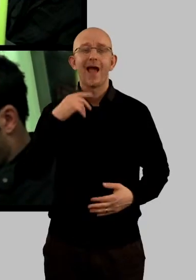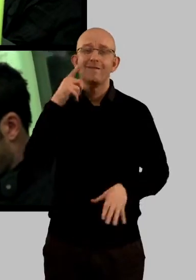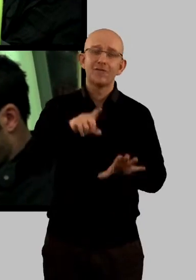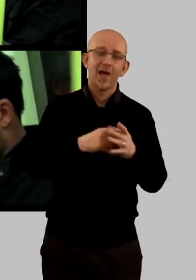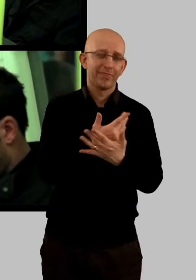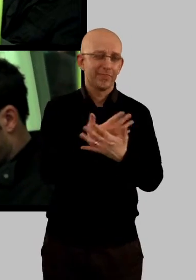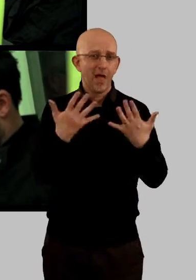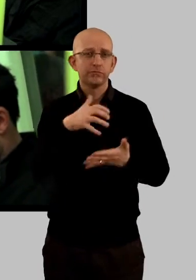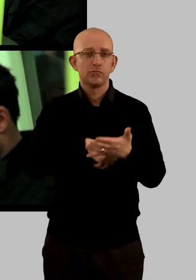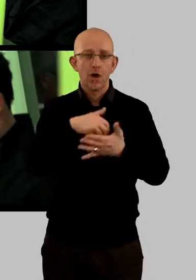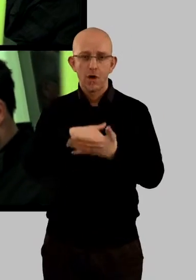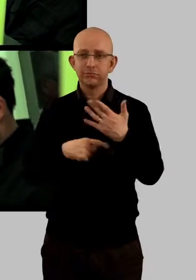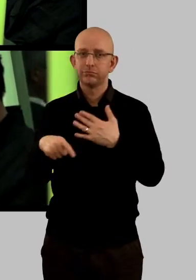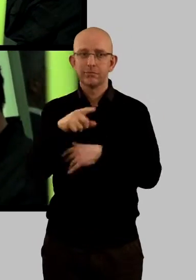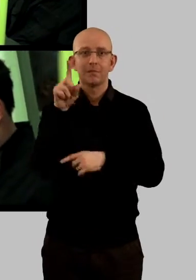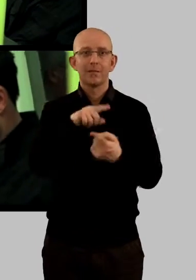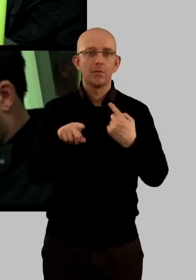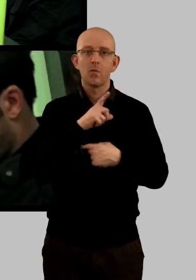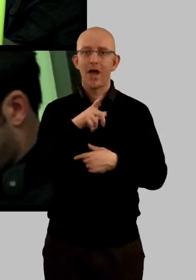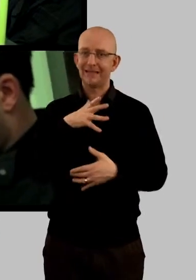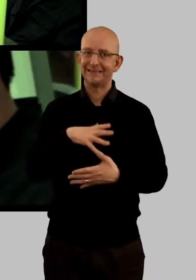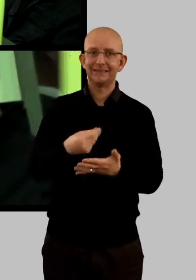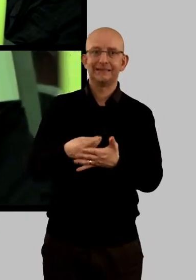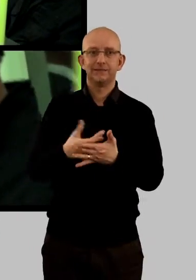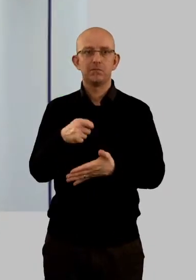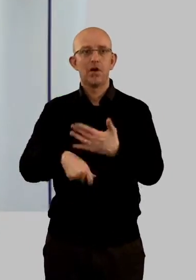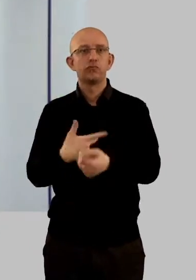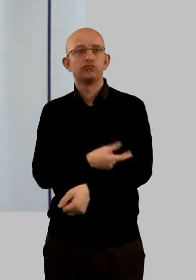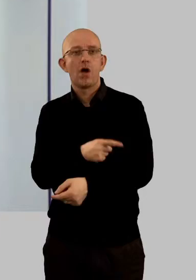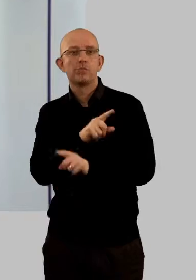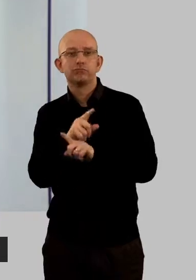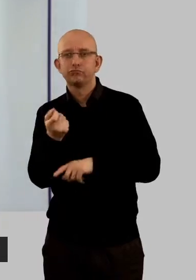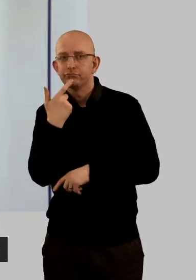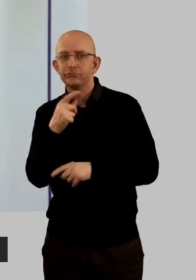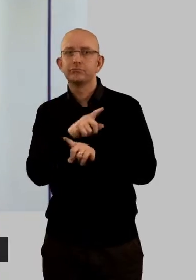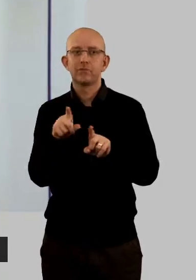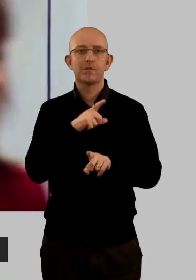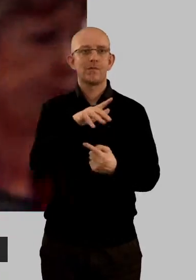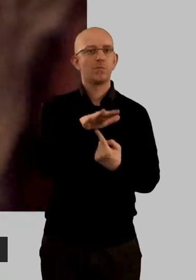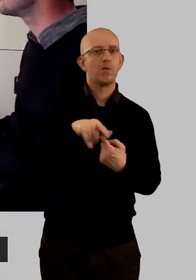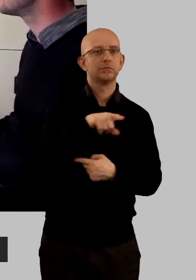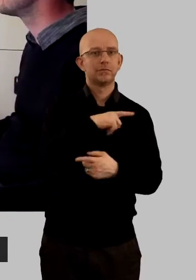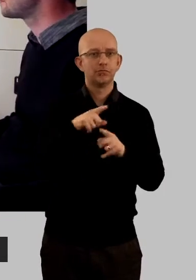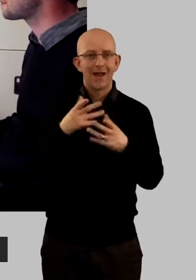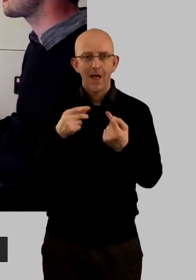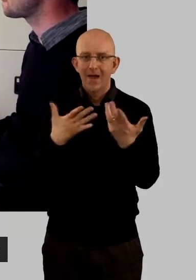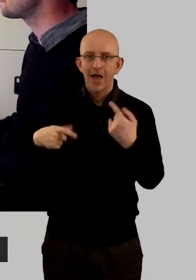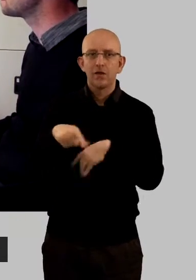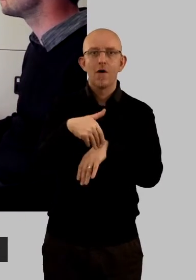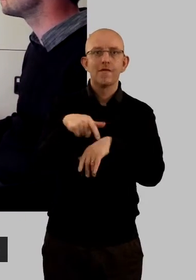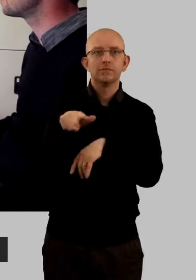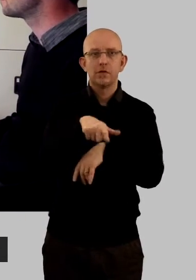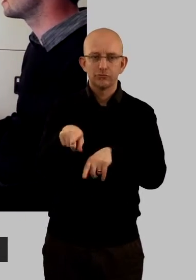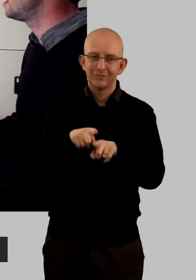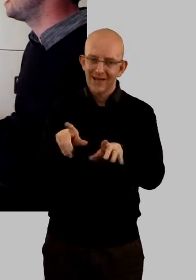Every year thousands of burglaries are committed by people needing money to buy drugs. That's why it's important for us to help as many